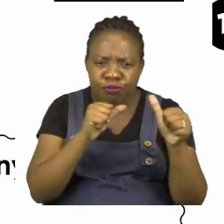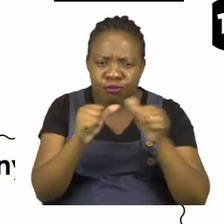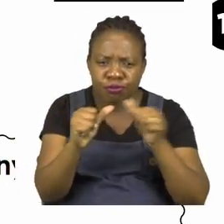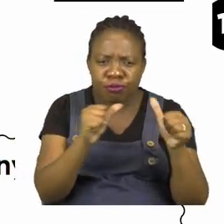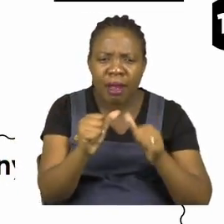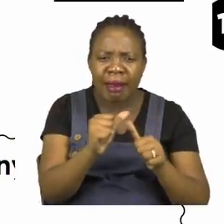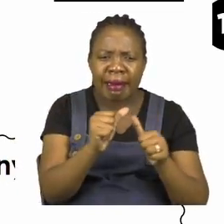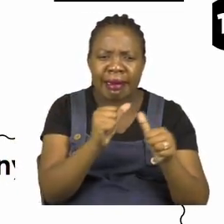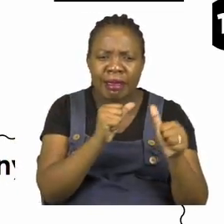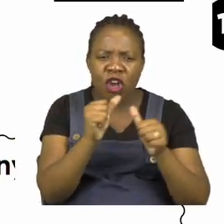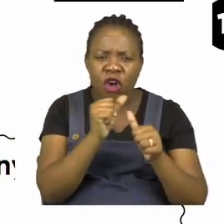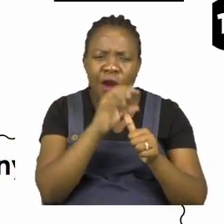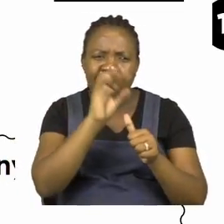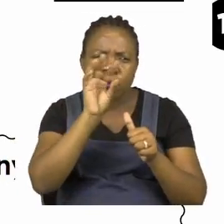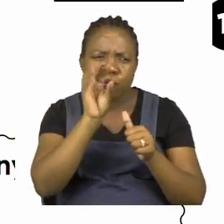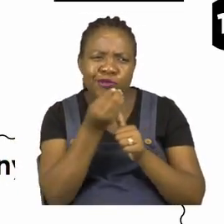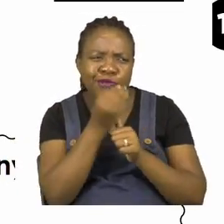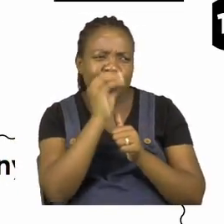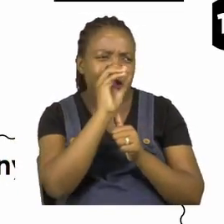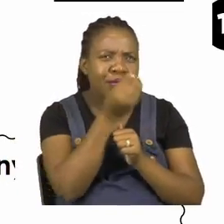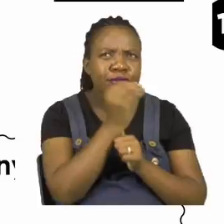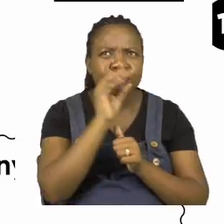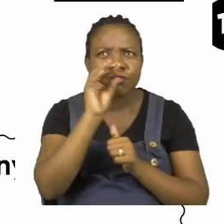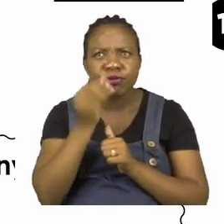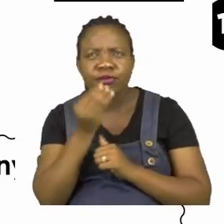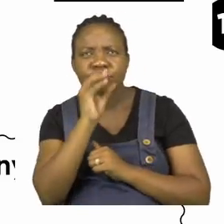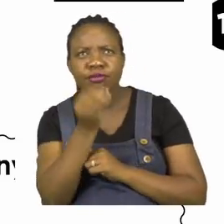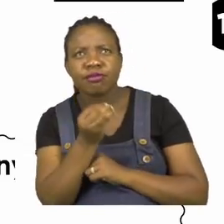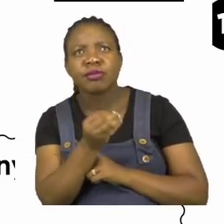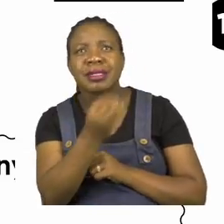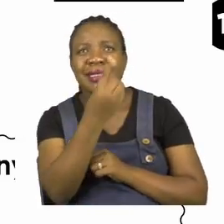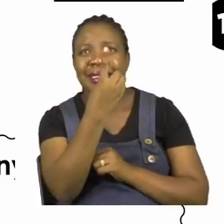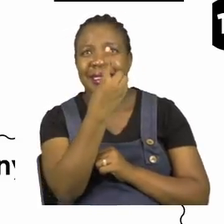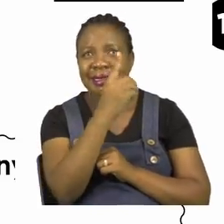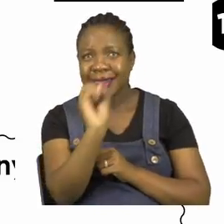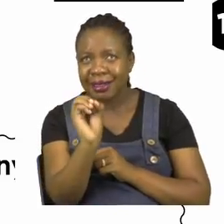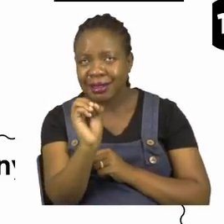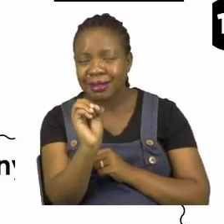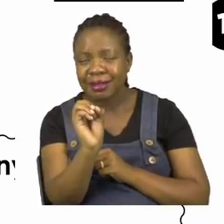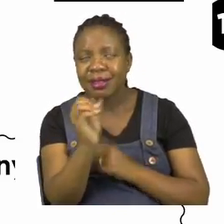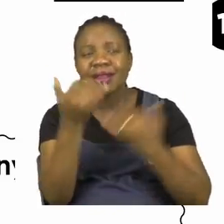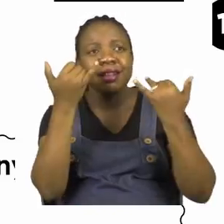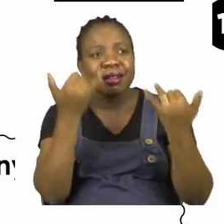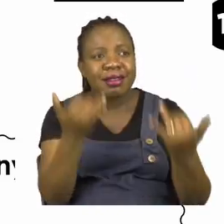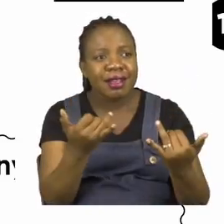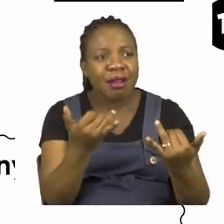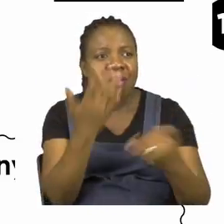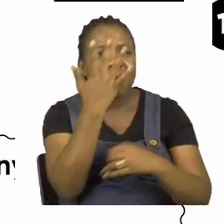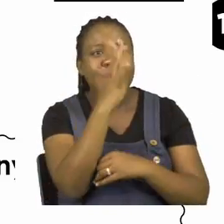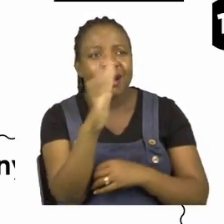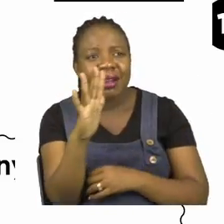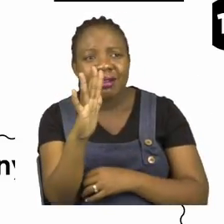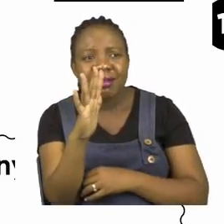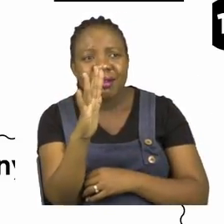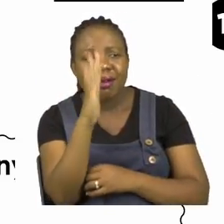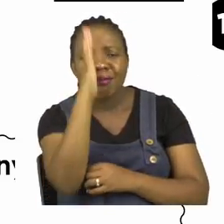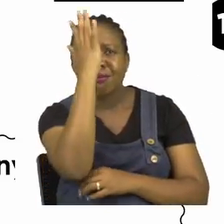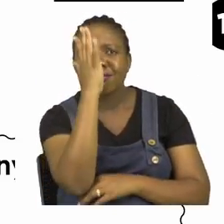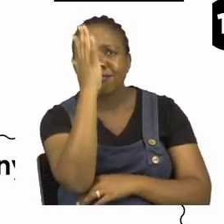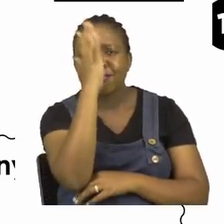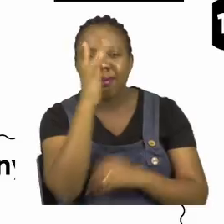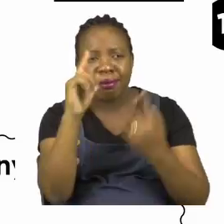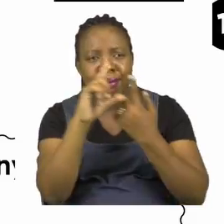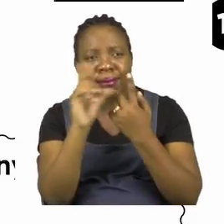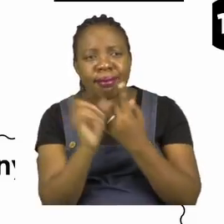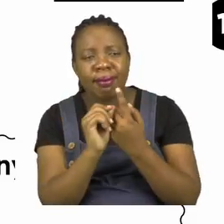add, subtract, multiply or share. In this case boys and girls the word